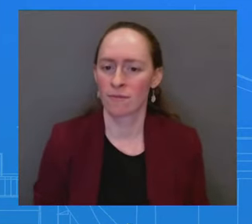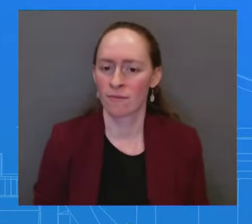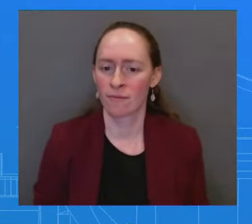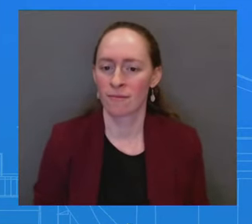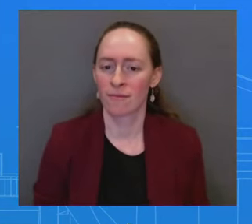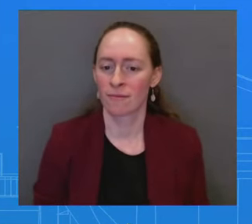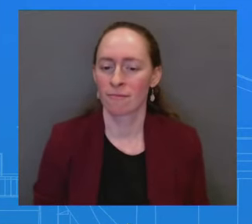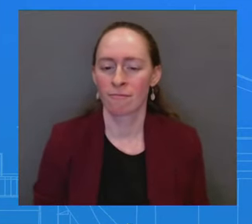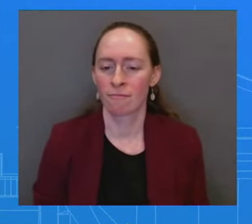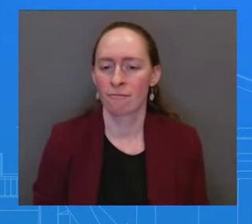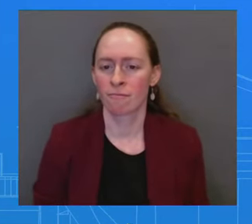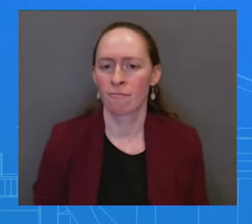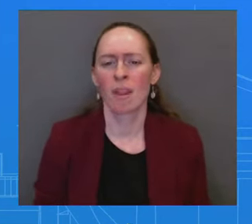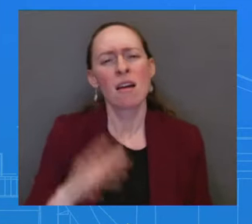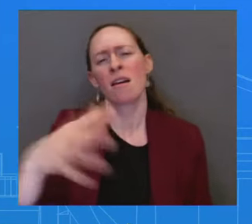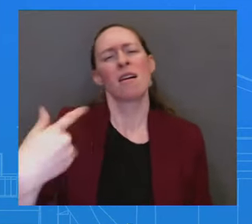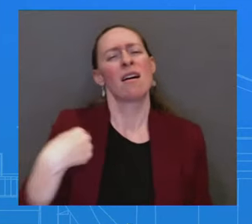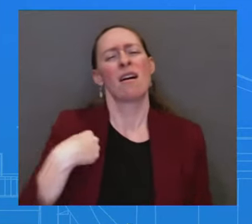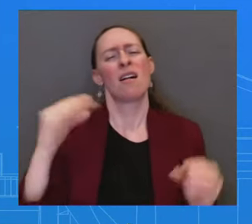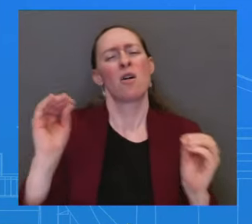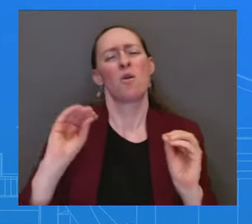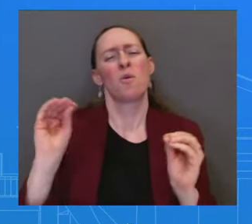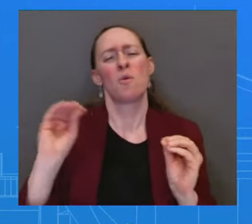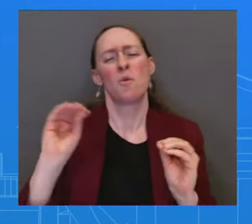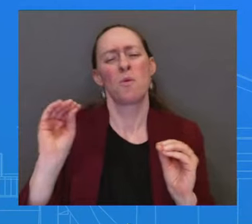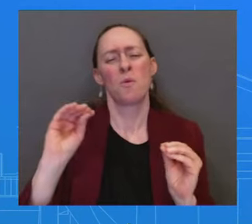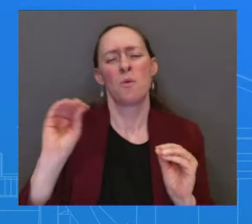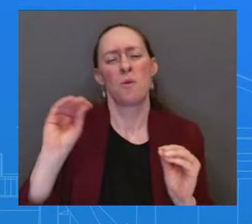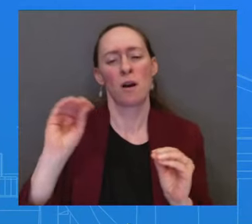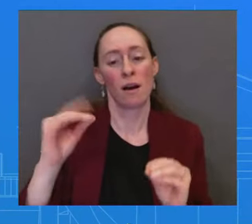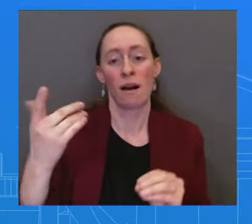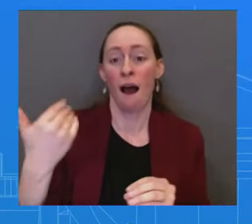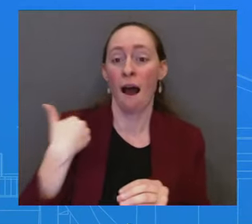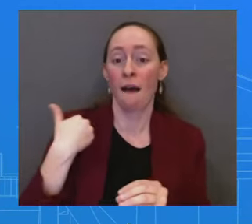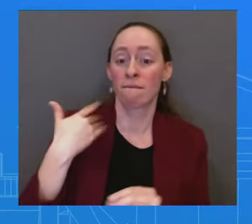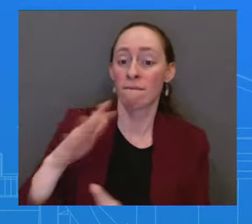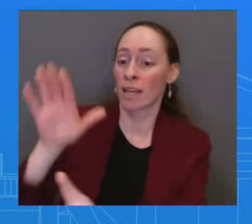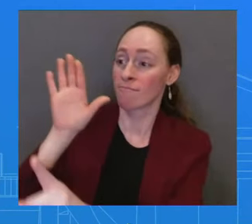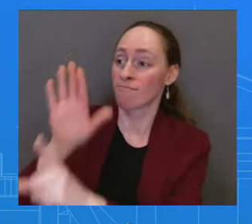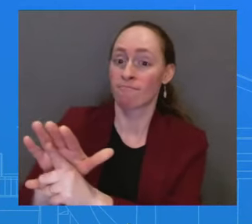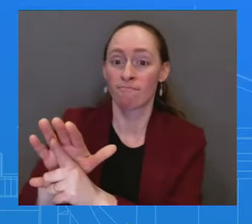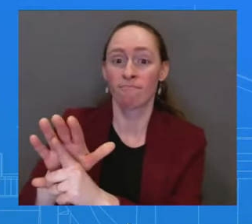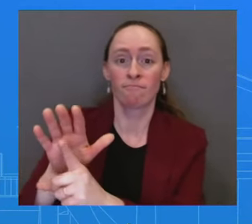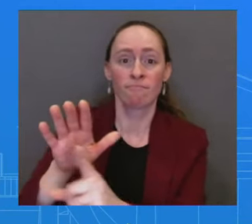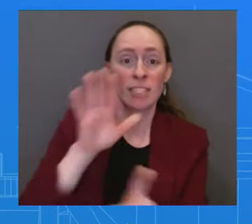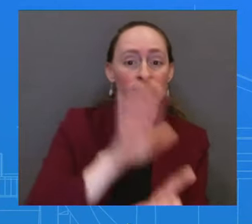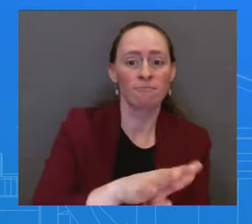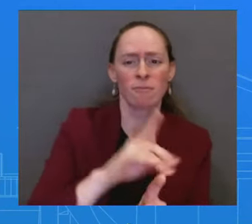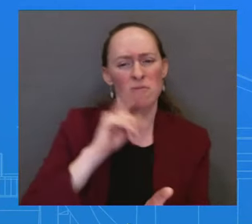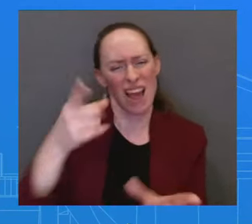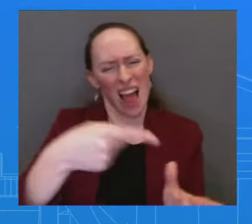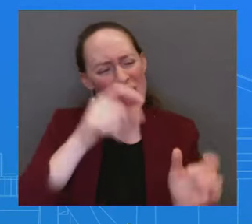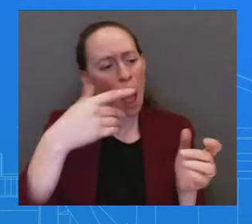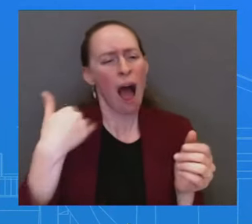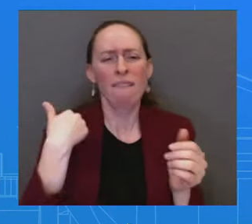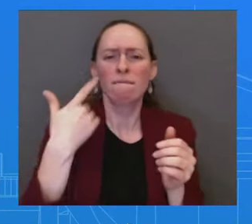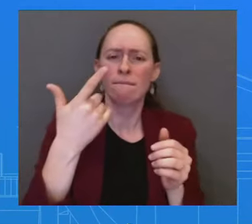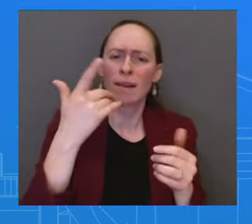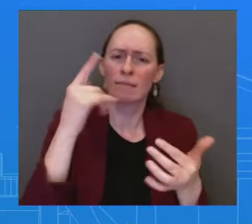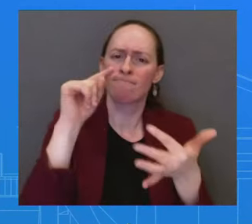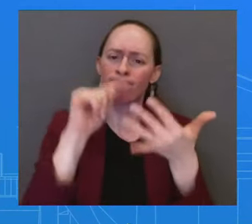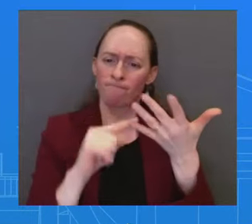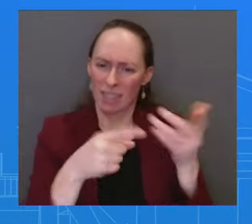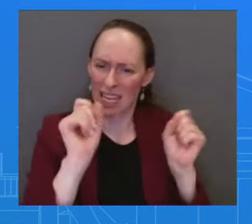obviously, as Commander-in-Chief, he has that option, but I'm not going to get ahead of any decision space that the President might be in. The Do believe that it's a